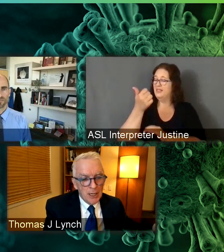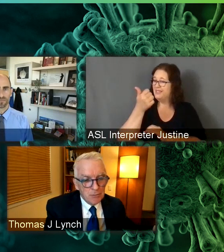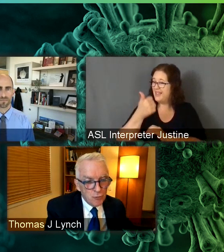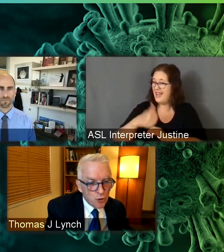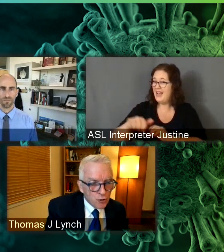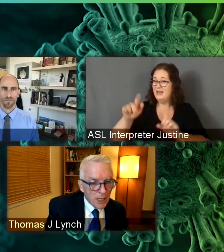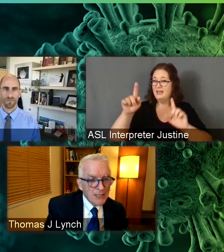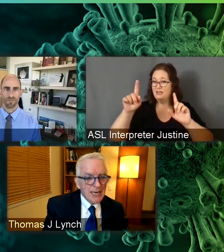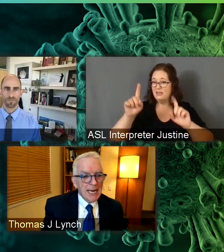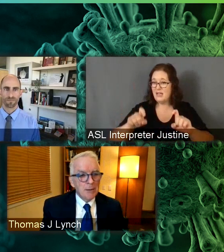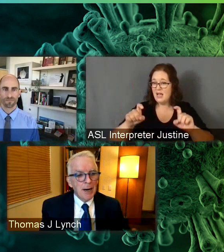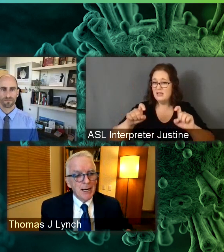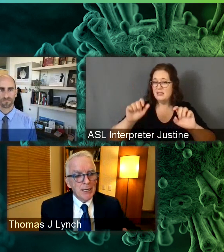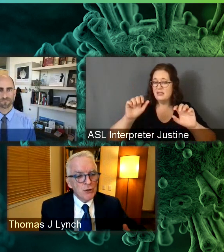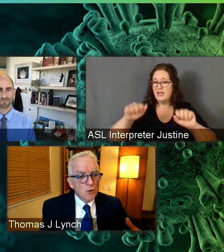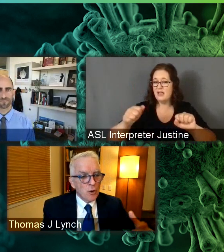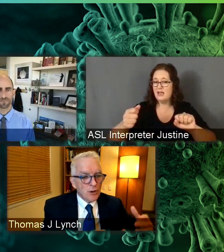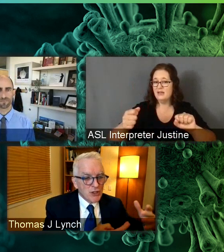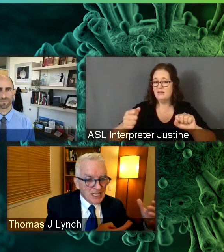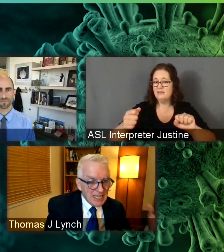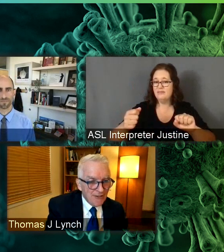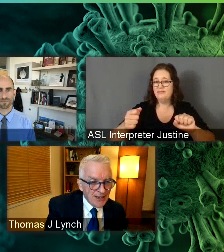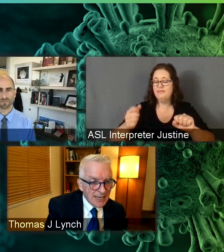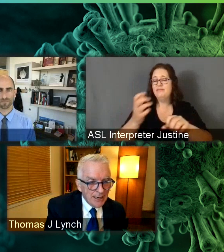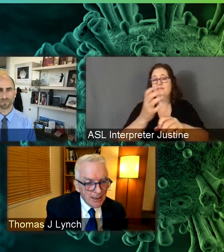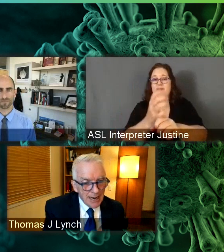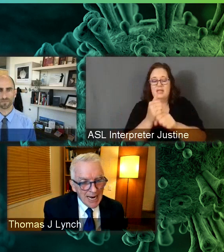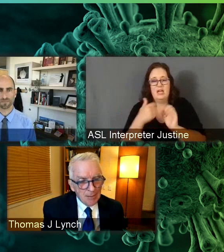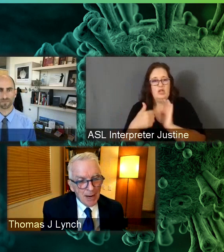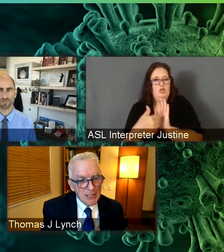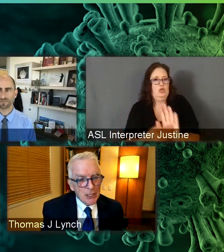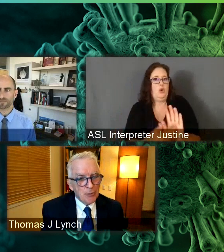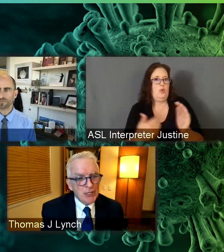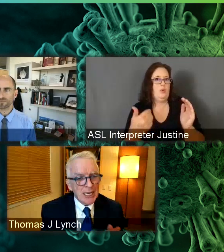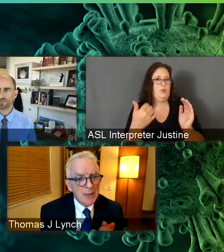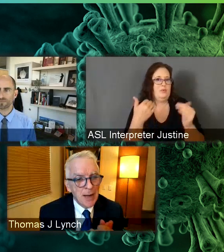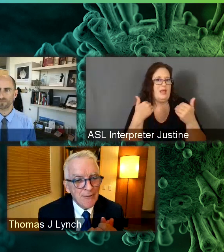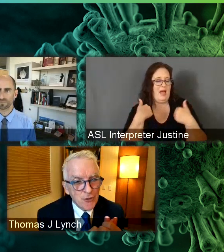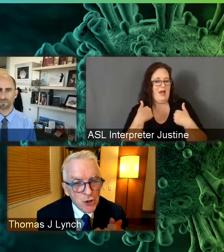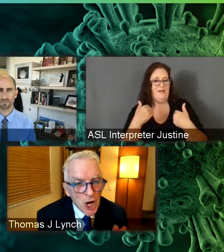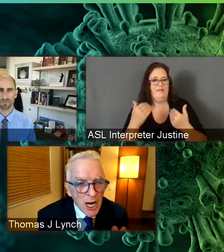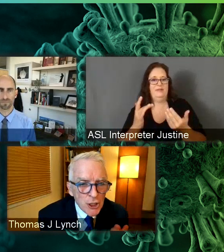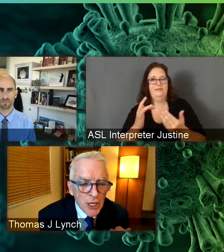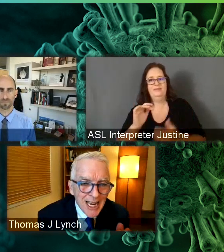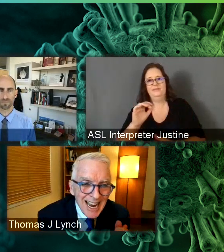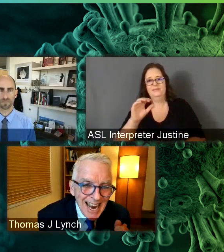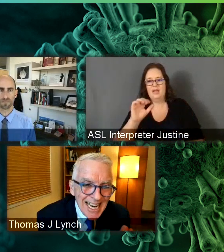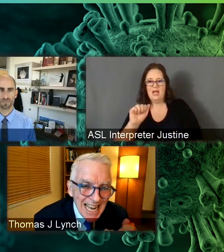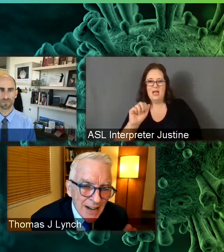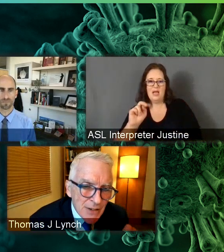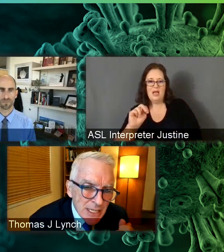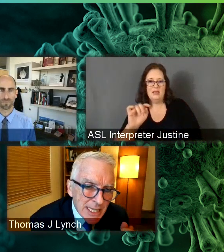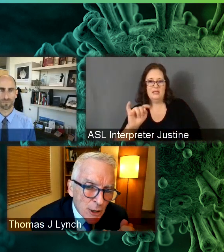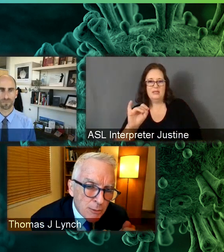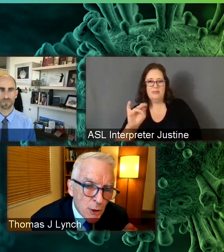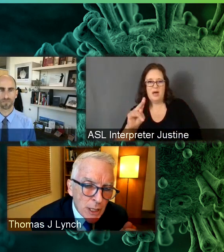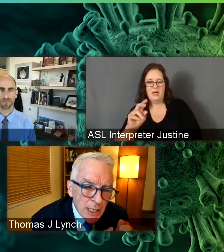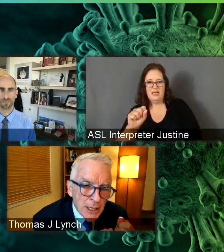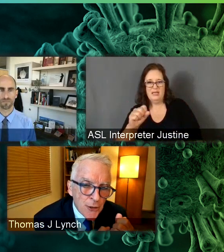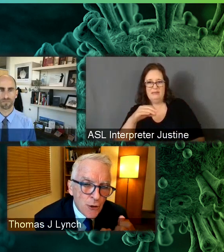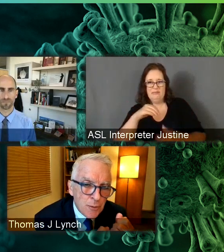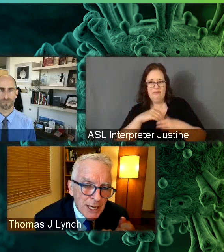neutralizing antibodies or significant antibodies that could protect them? And for Josh, any evidence